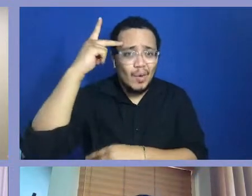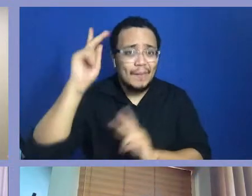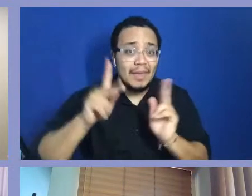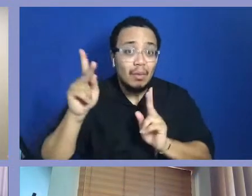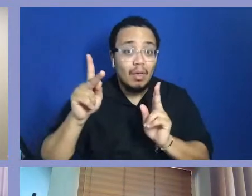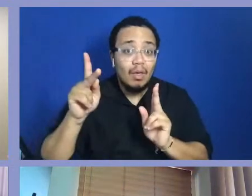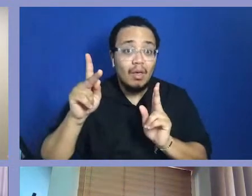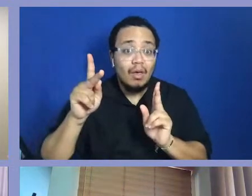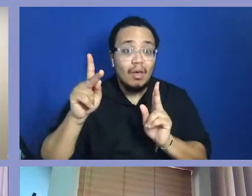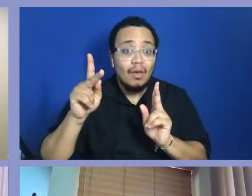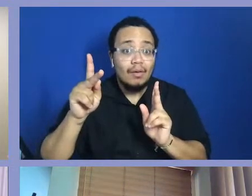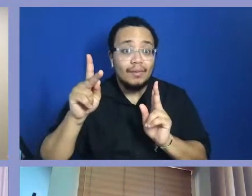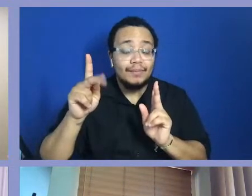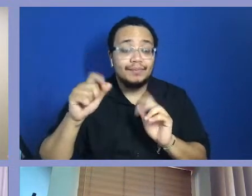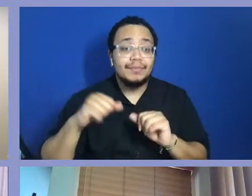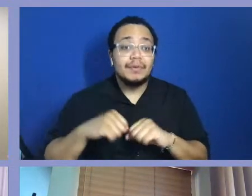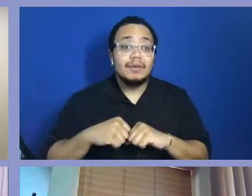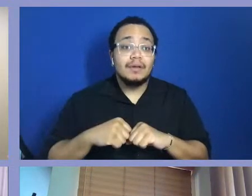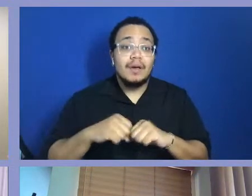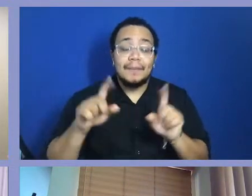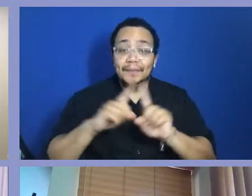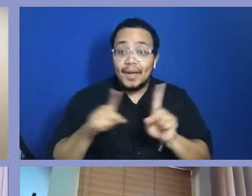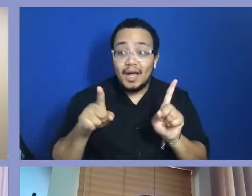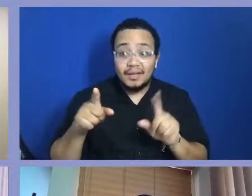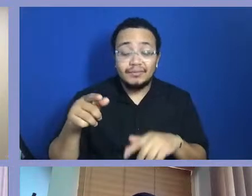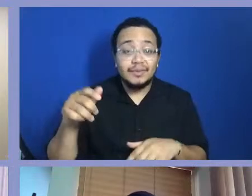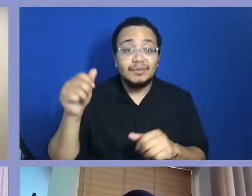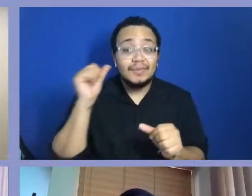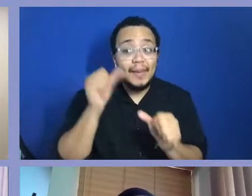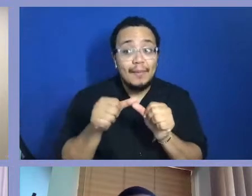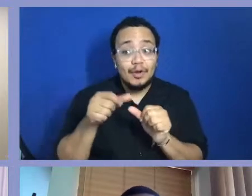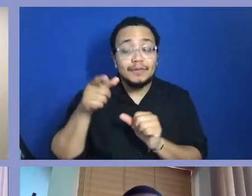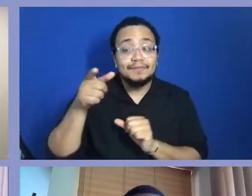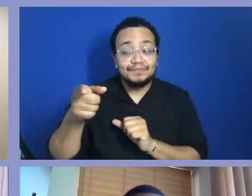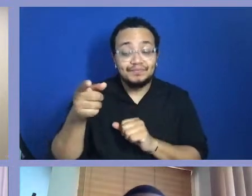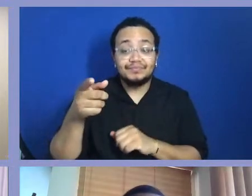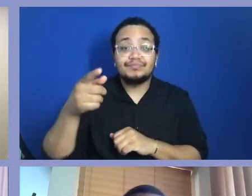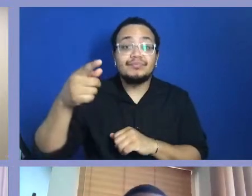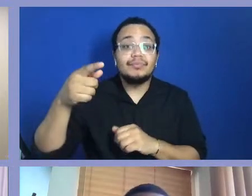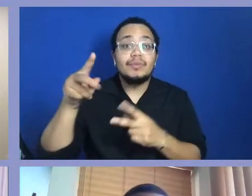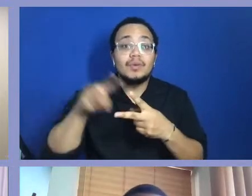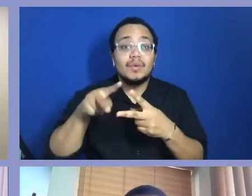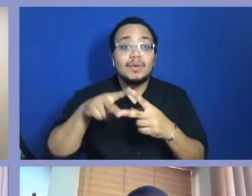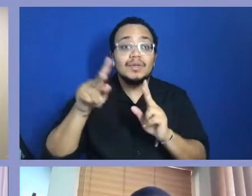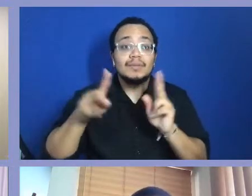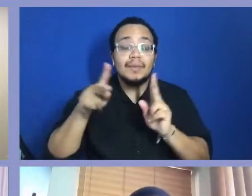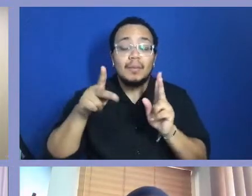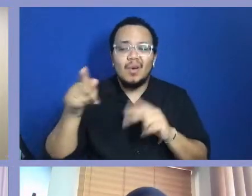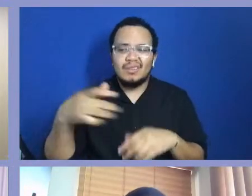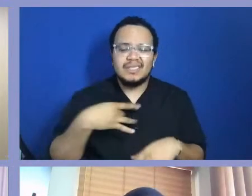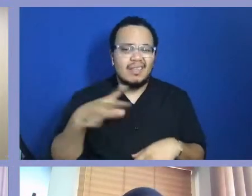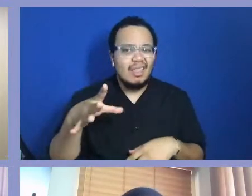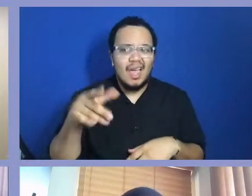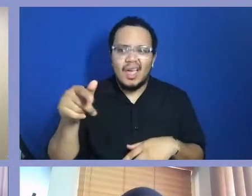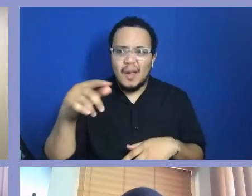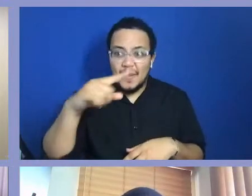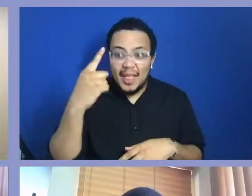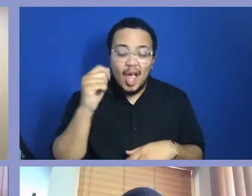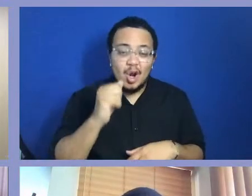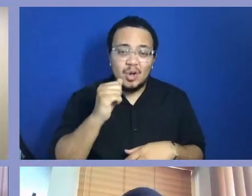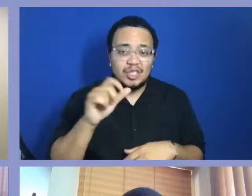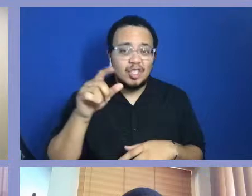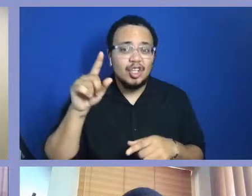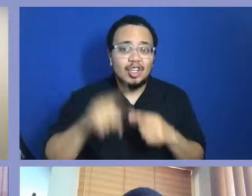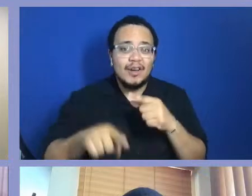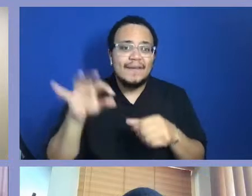doing about black women not being able to vote. So she and the girls turned out. So a couple of places back in the day. And we had to go